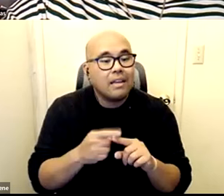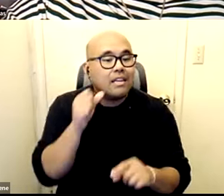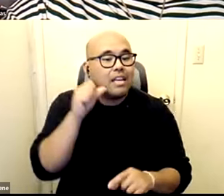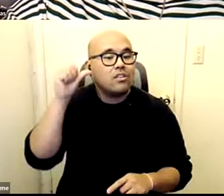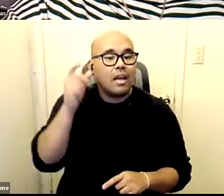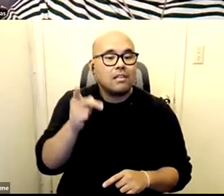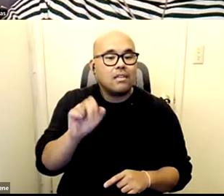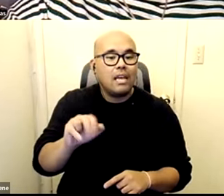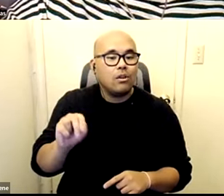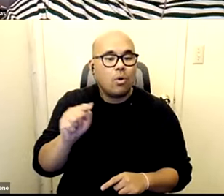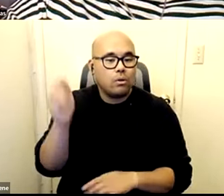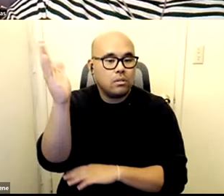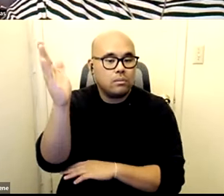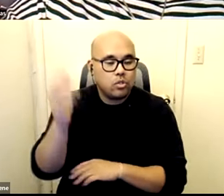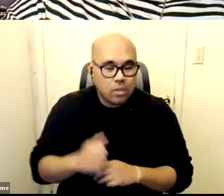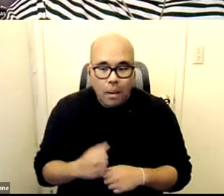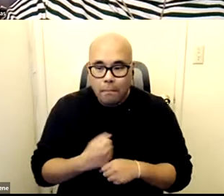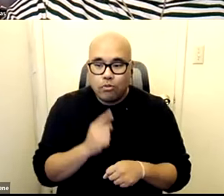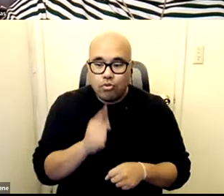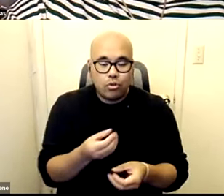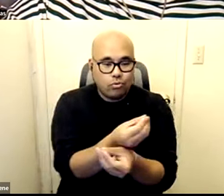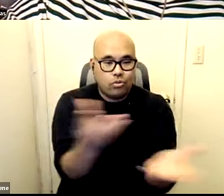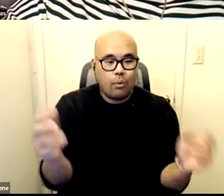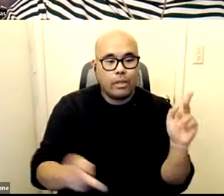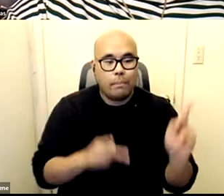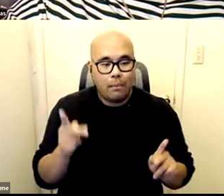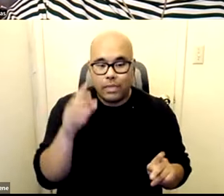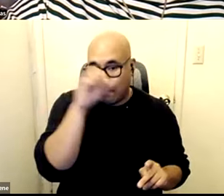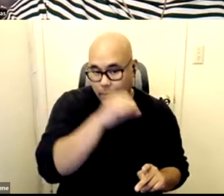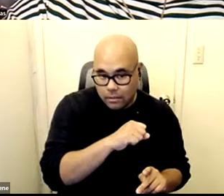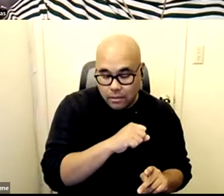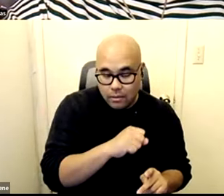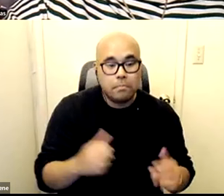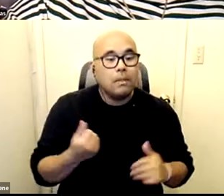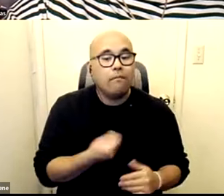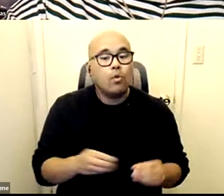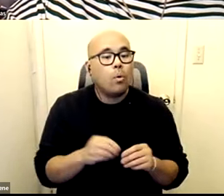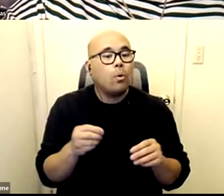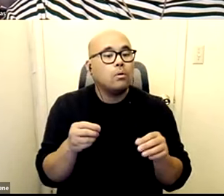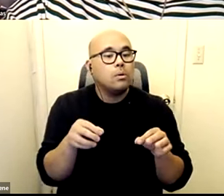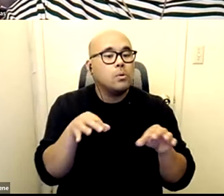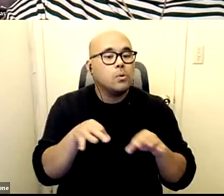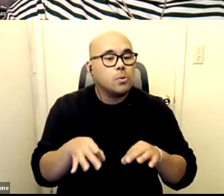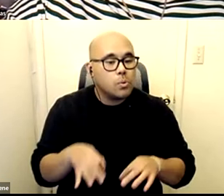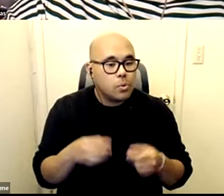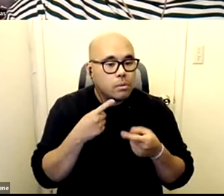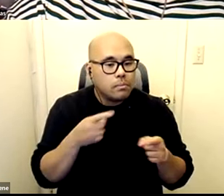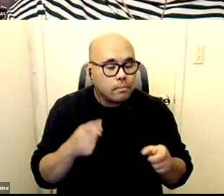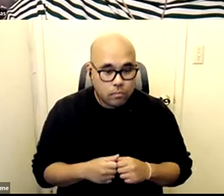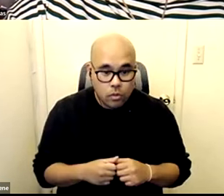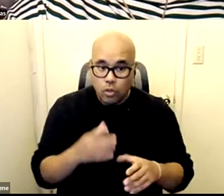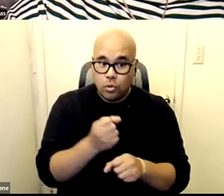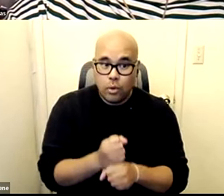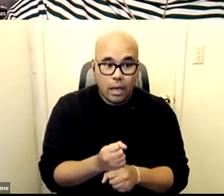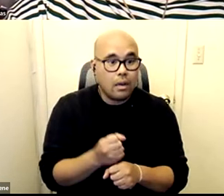folks who couldn't make it and um there's just a couple of quick housekeeping things uh to receive updates about drug